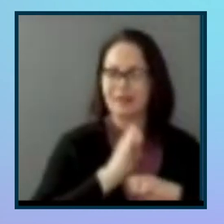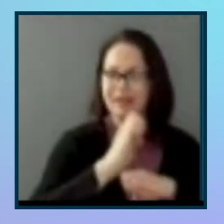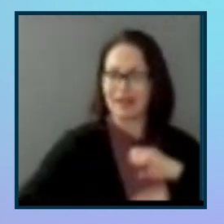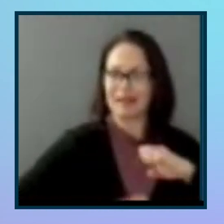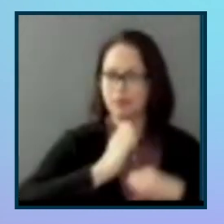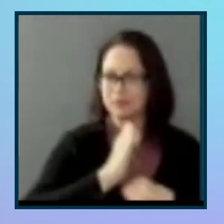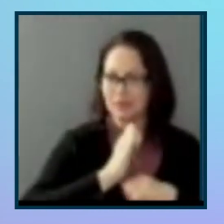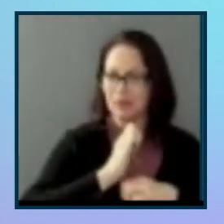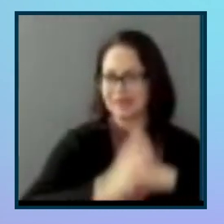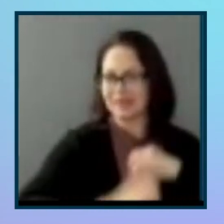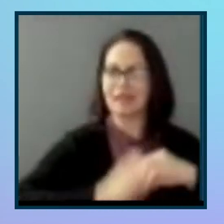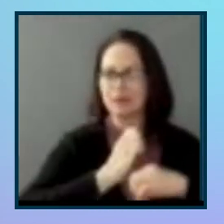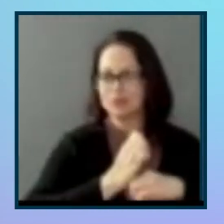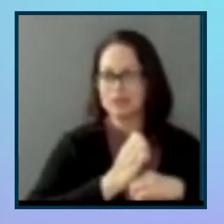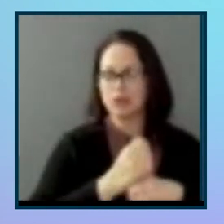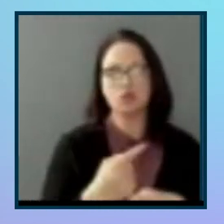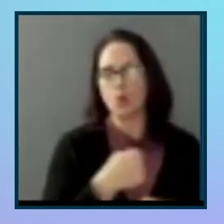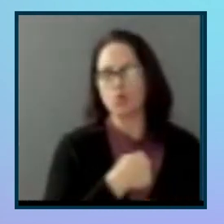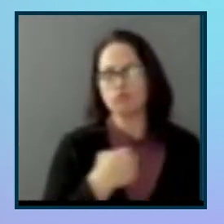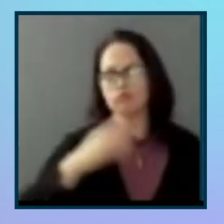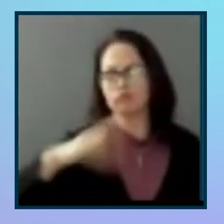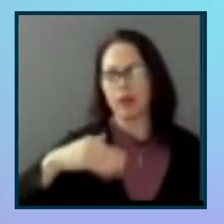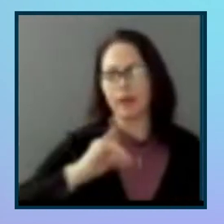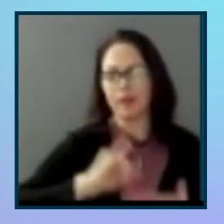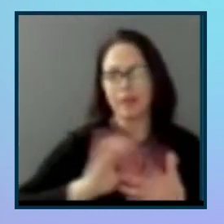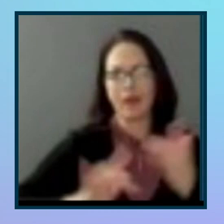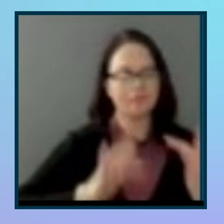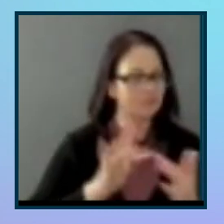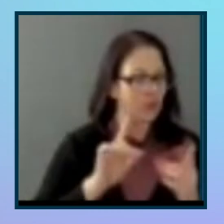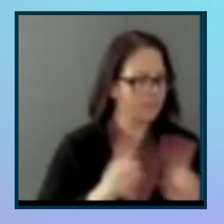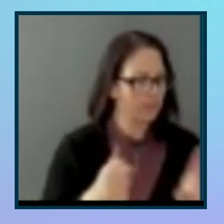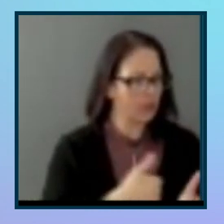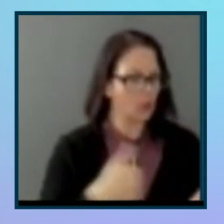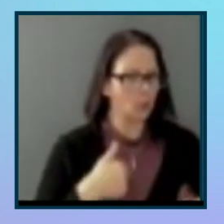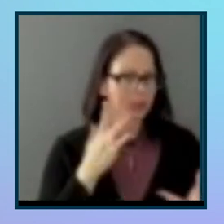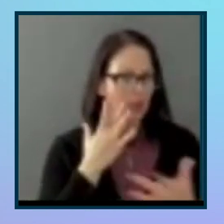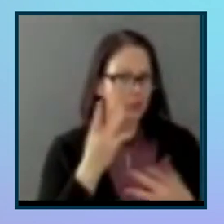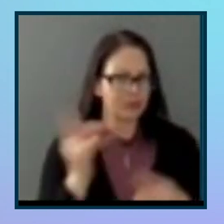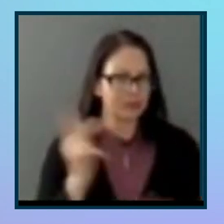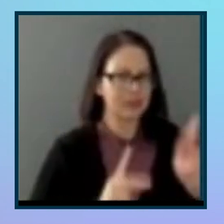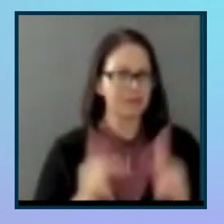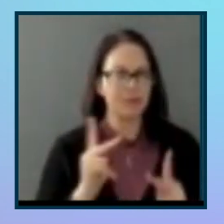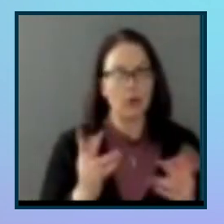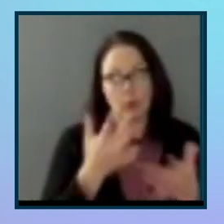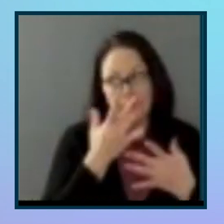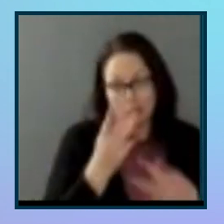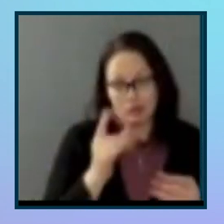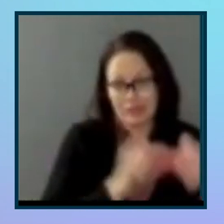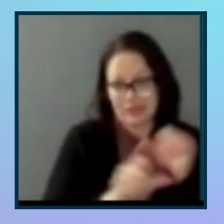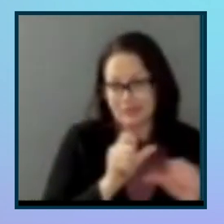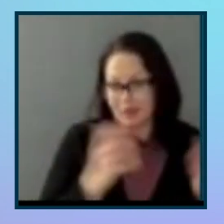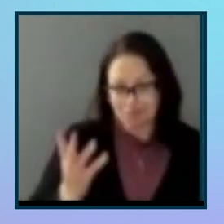that type of outreach, but we, we're really more interested in folks who are just interested in science